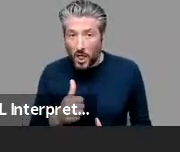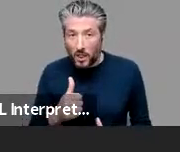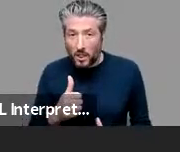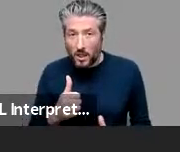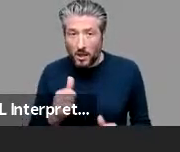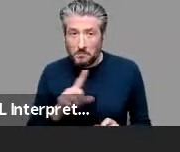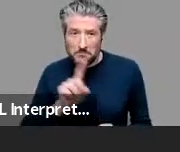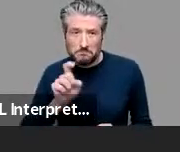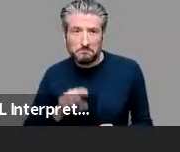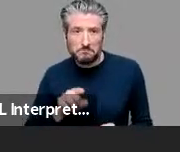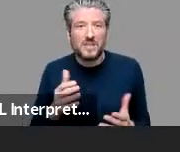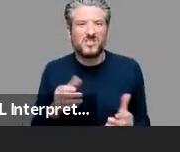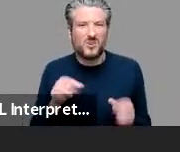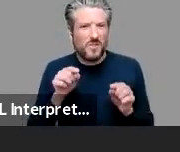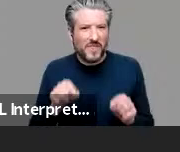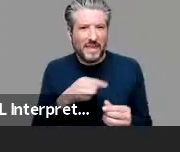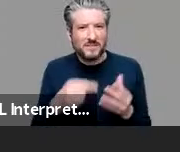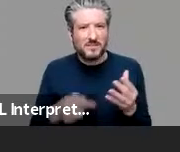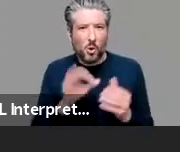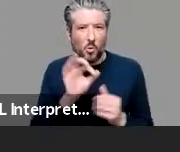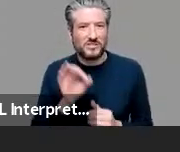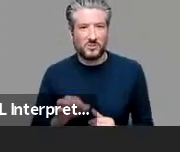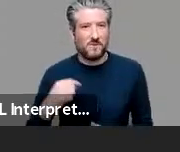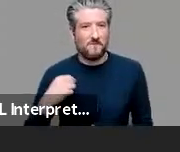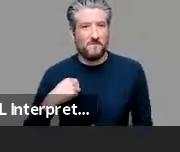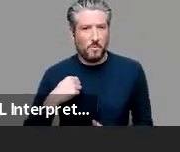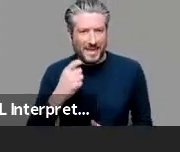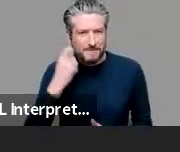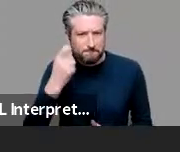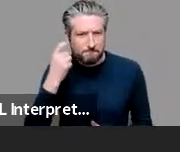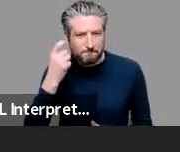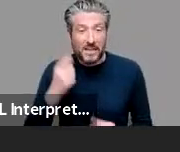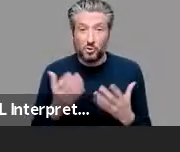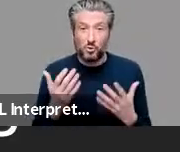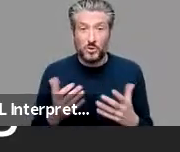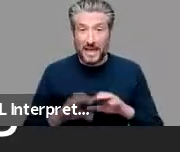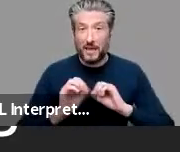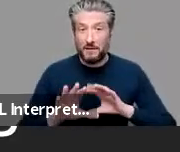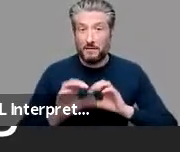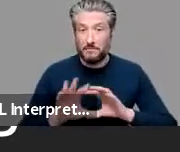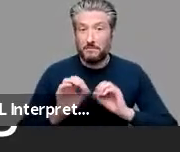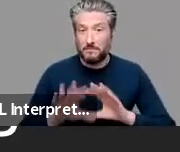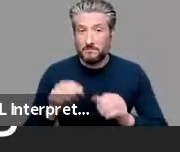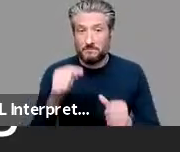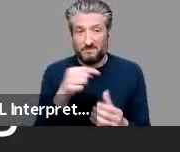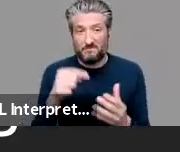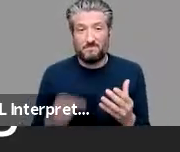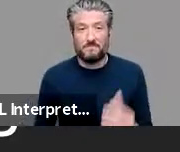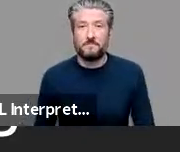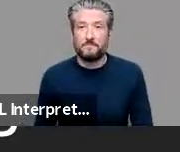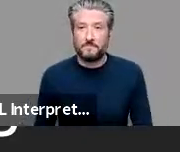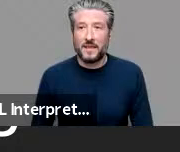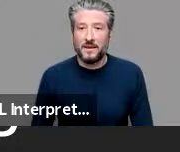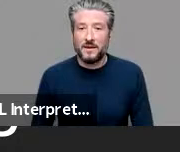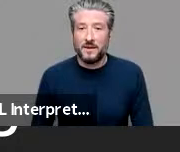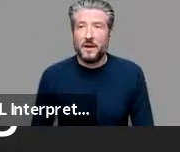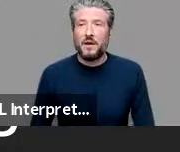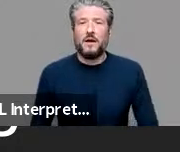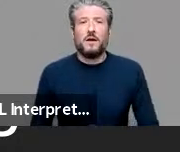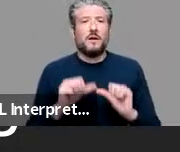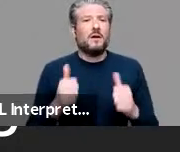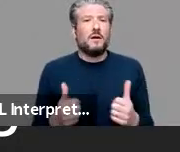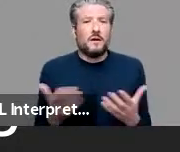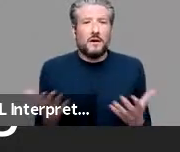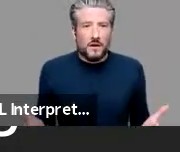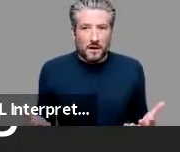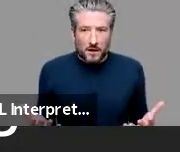questions that bug me and that i will be talking about today in this presentation so one way for me